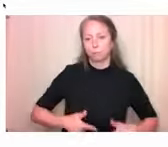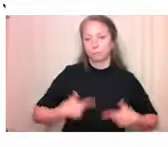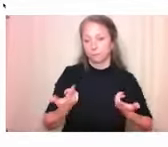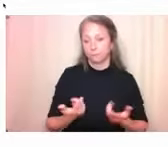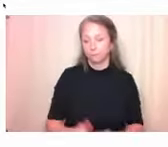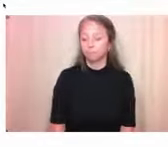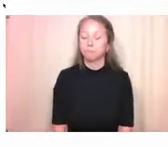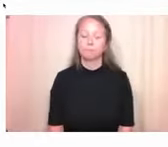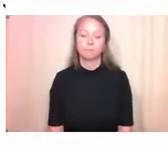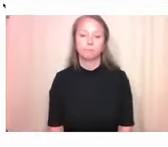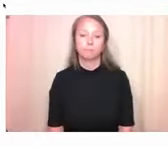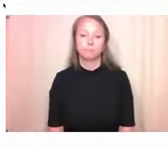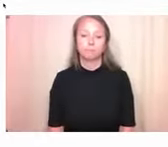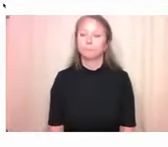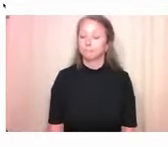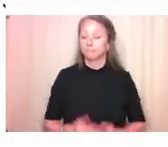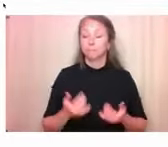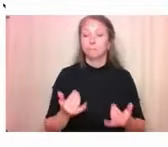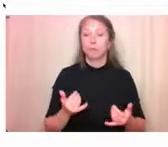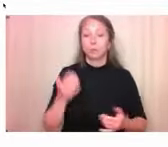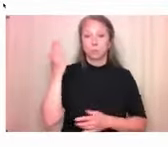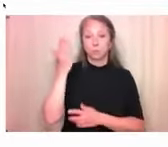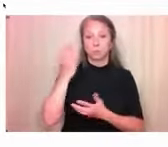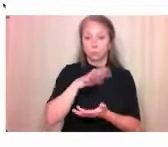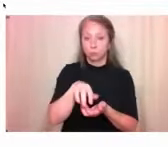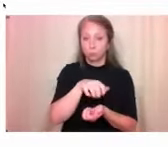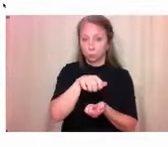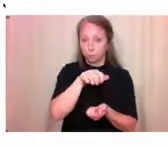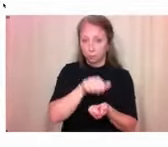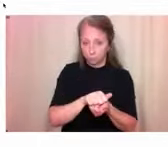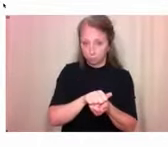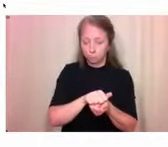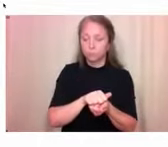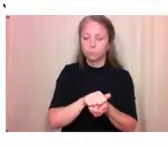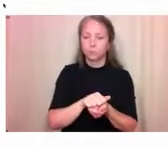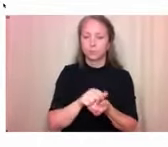we'll wrap up the presentation and have a little discussion with Melanie.